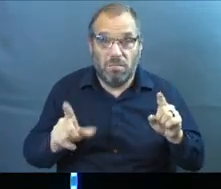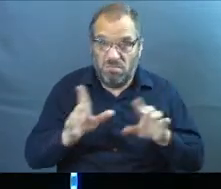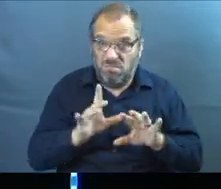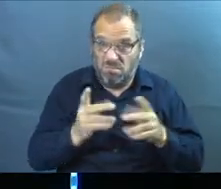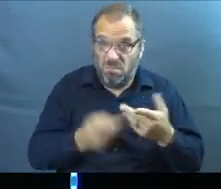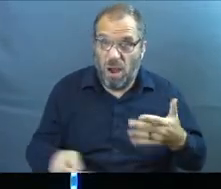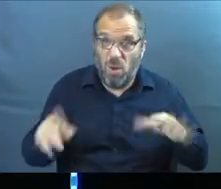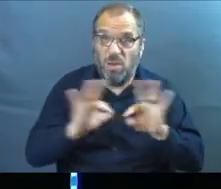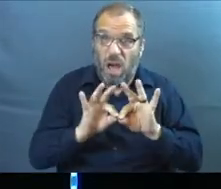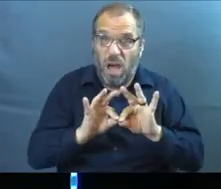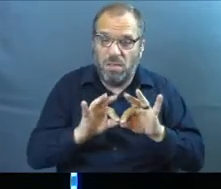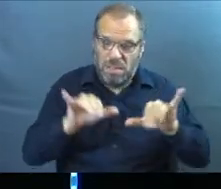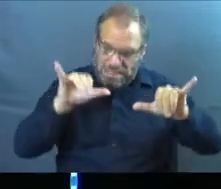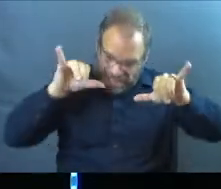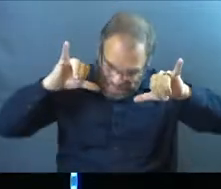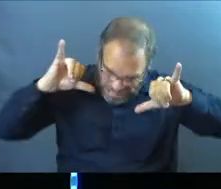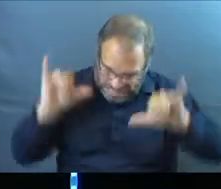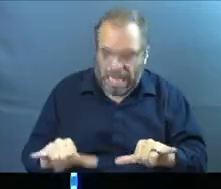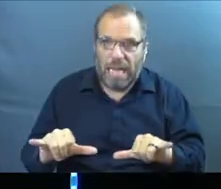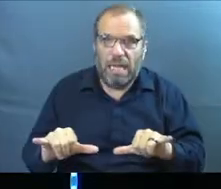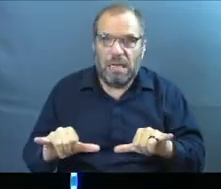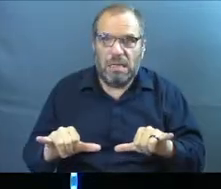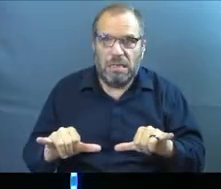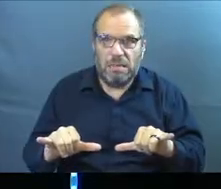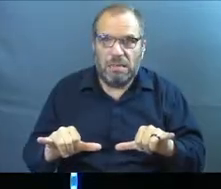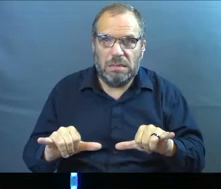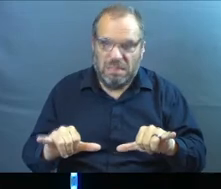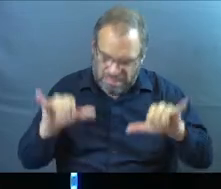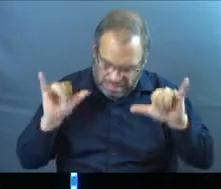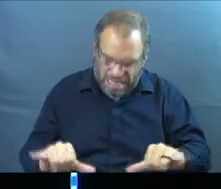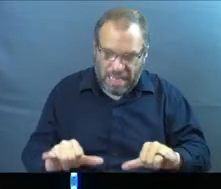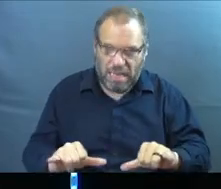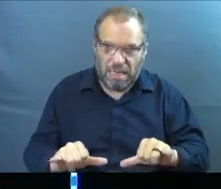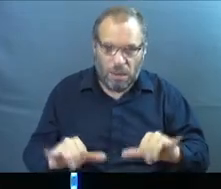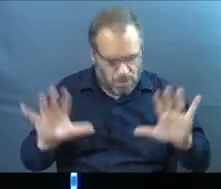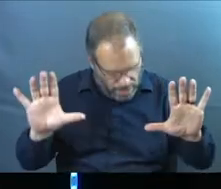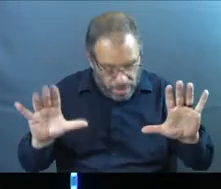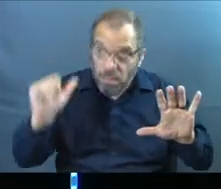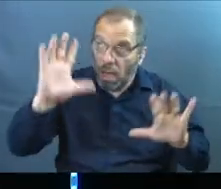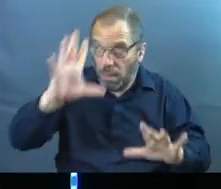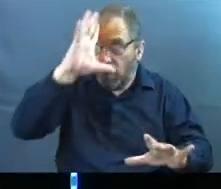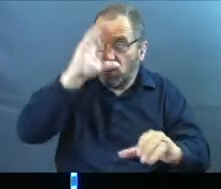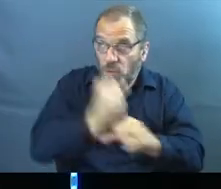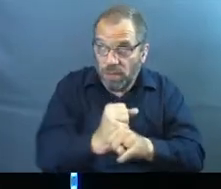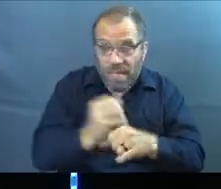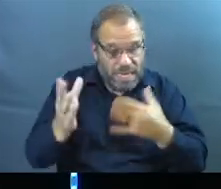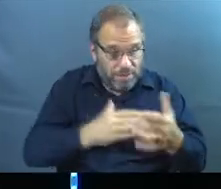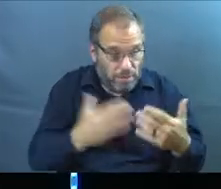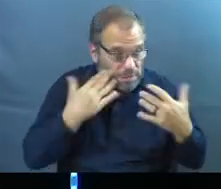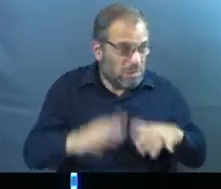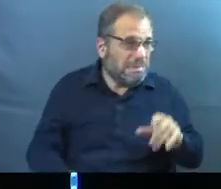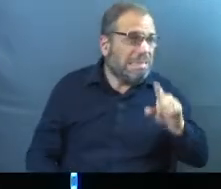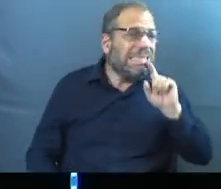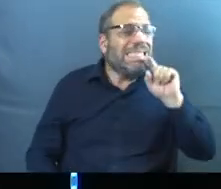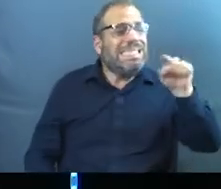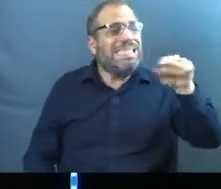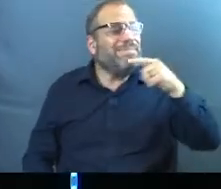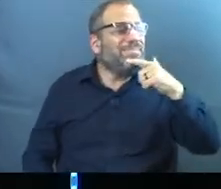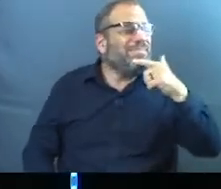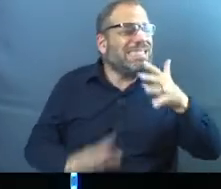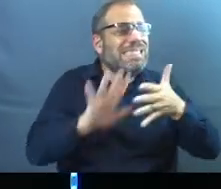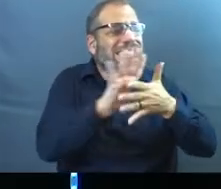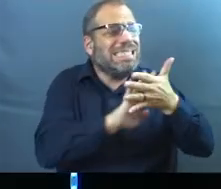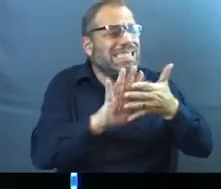prioritize, where he's saying, you better stand right there, and are we staying and saying, all right, God, I trust you. Even though I don't know what lies ahead,